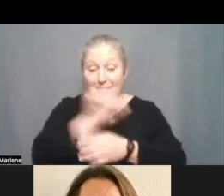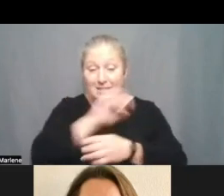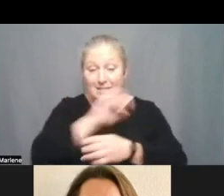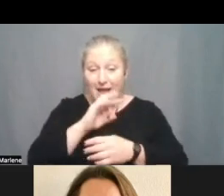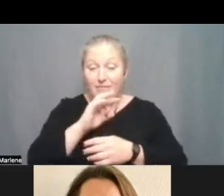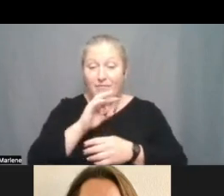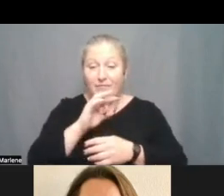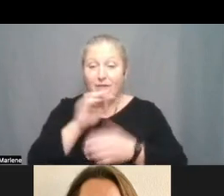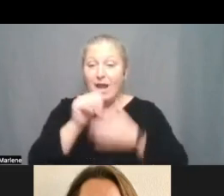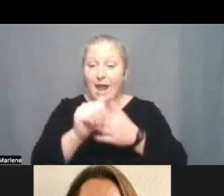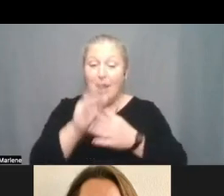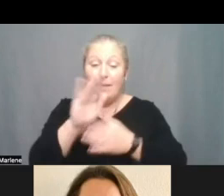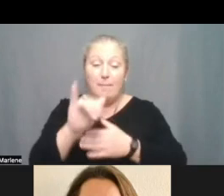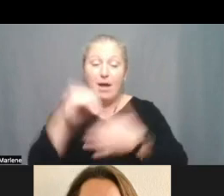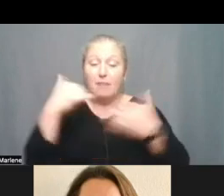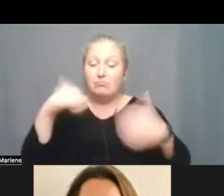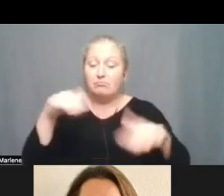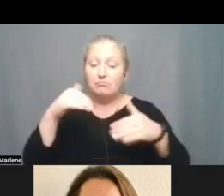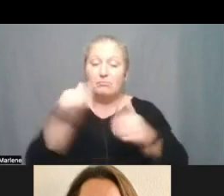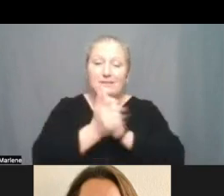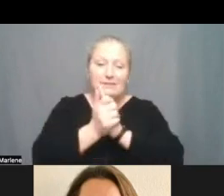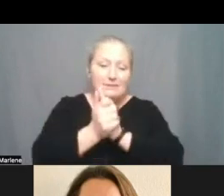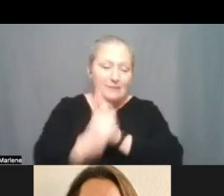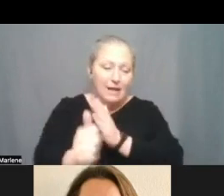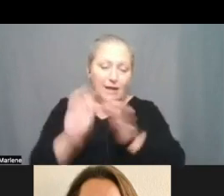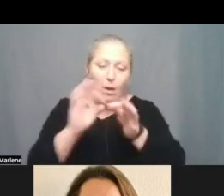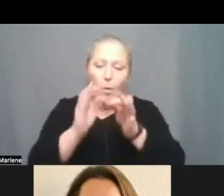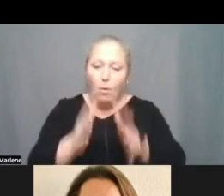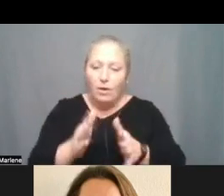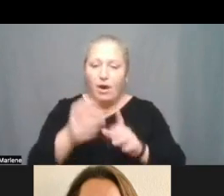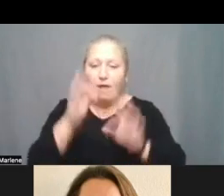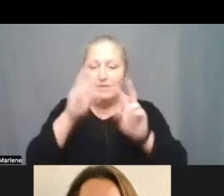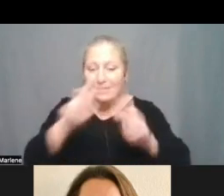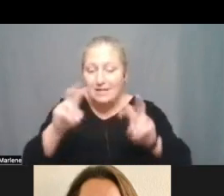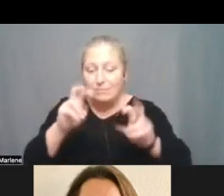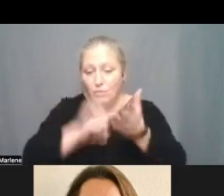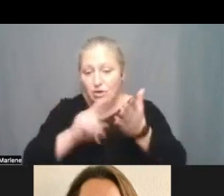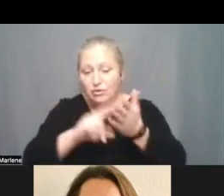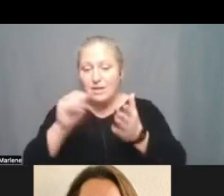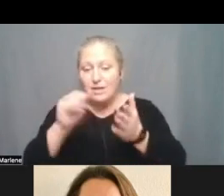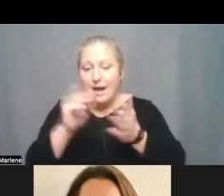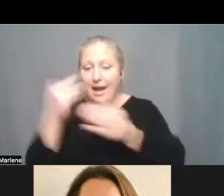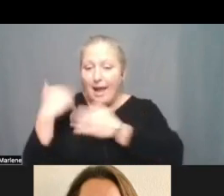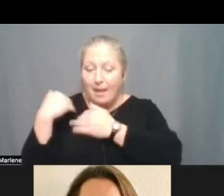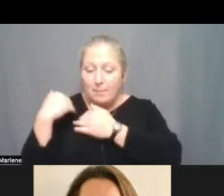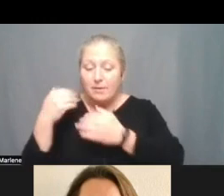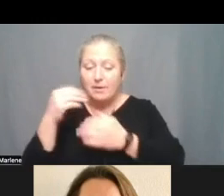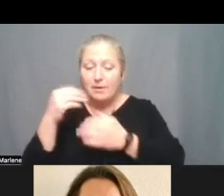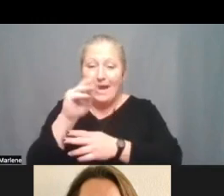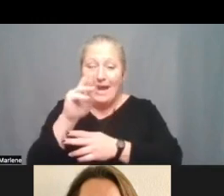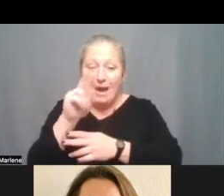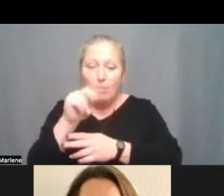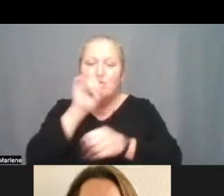very talented coordinator of of assessment research and accountability cameron lewis is actually working on a dashboard